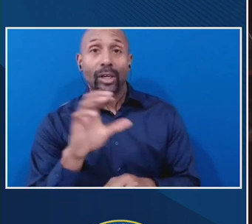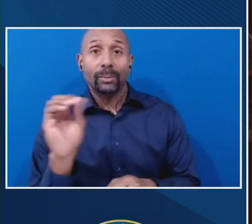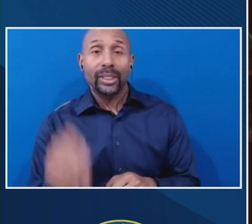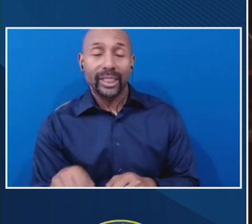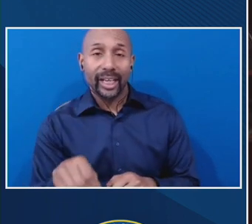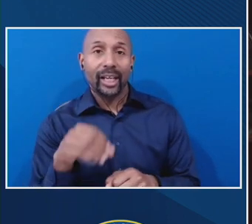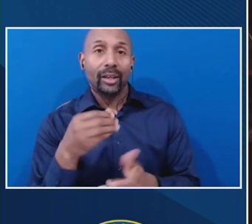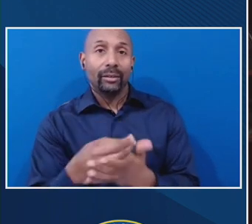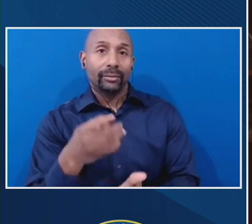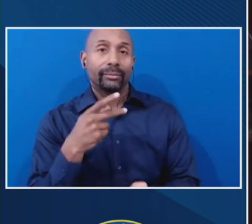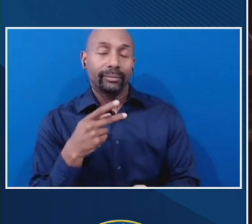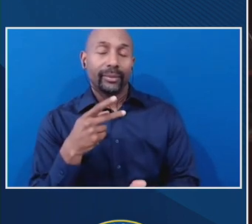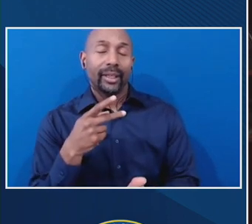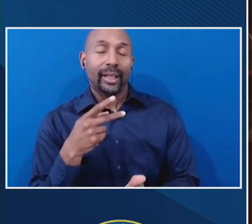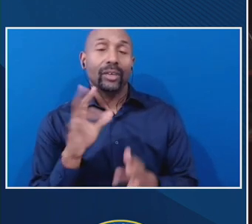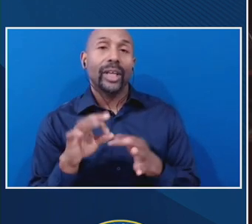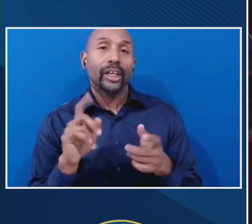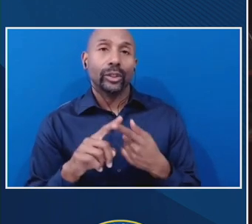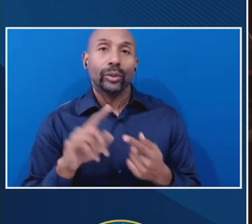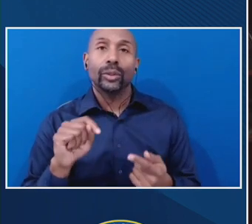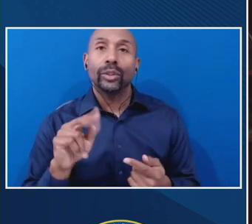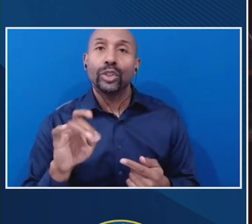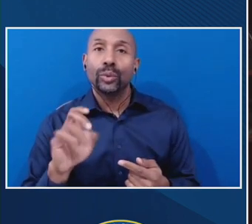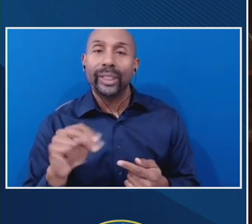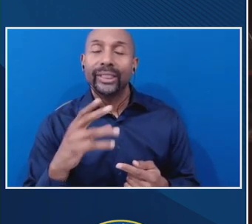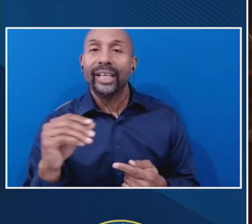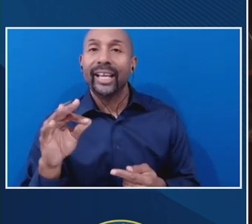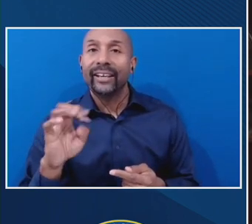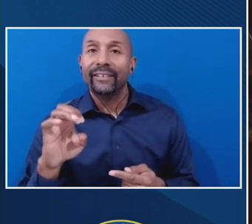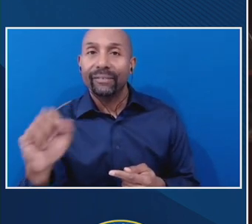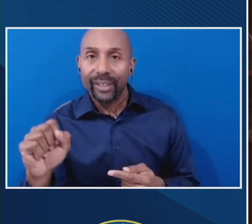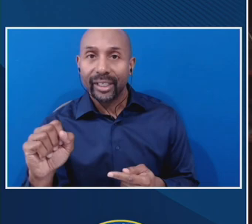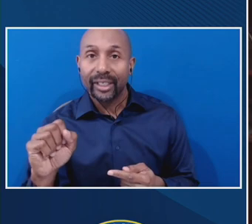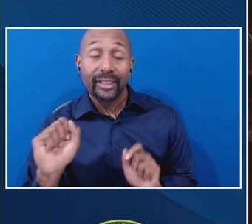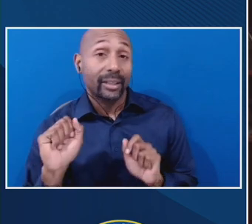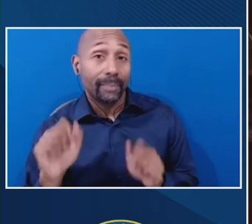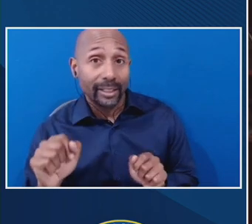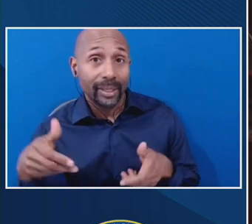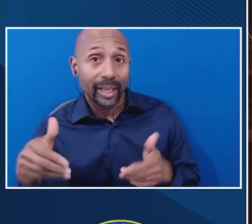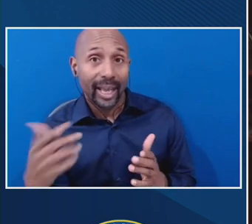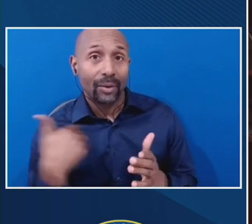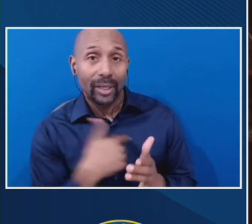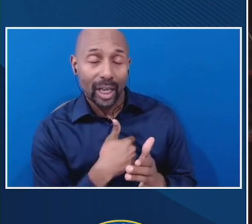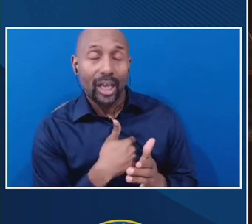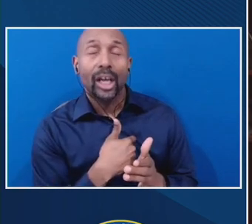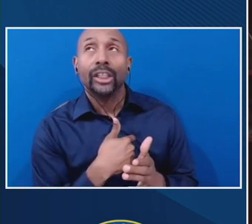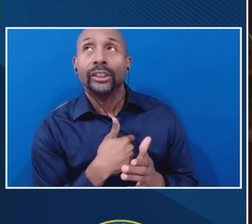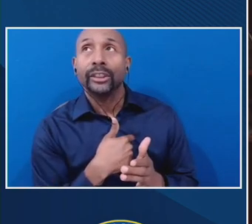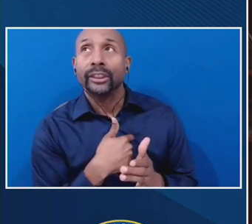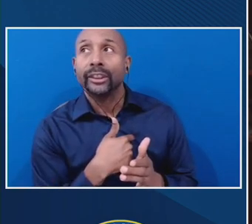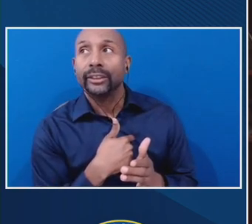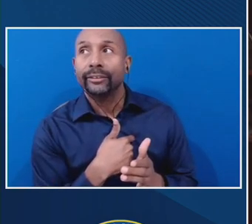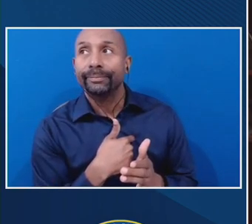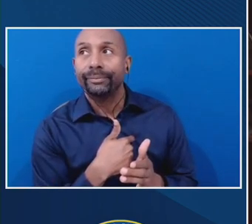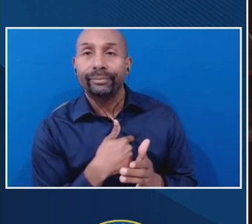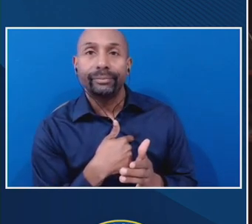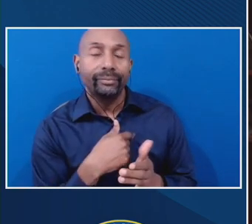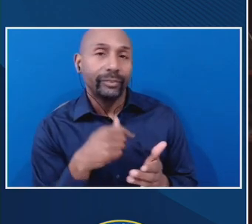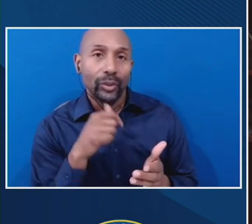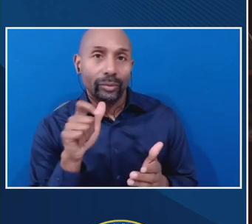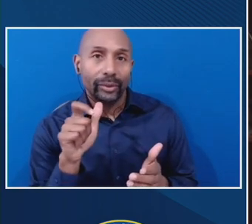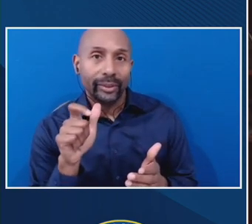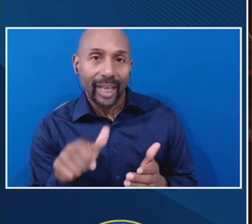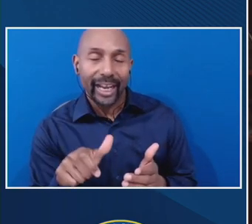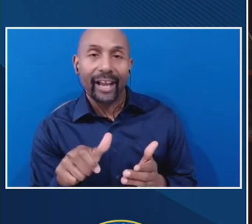and fees, uh, potentially allowing us to also not have to go through the return of Title IV, uh,